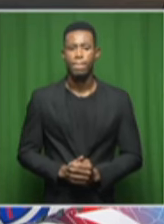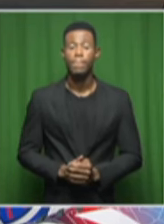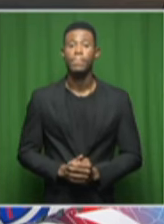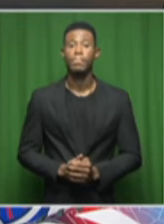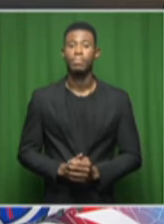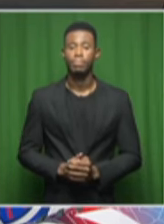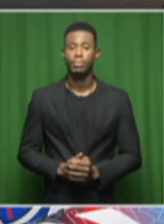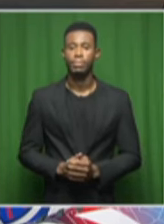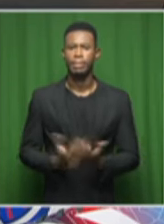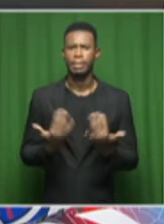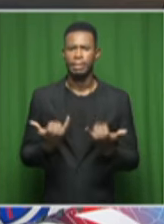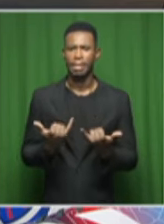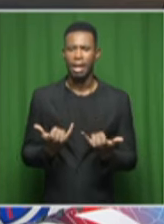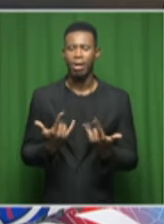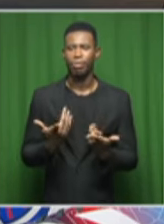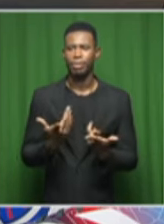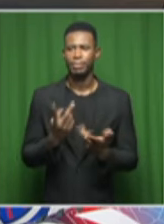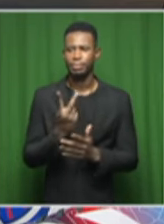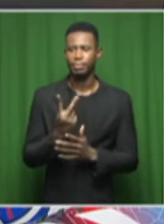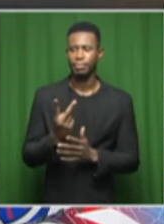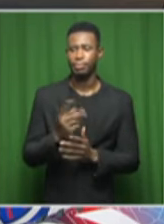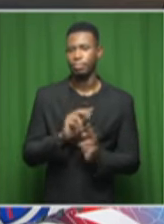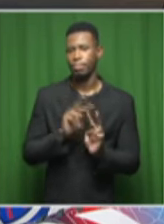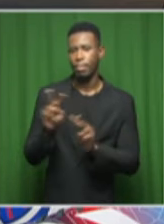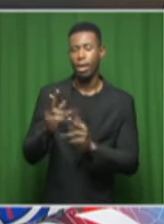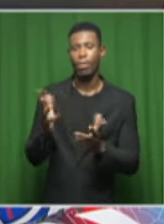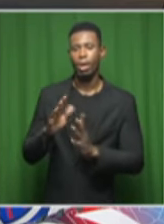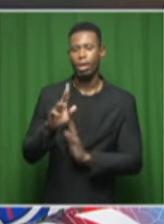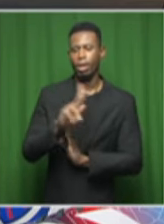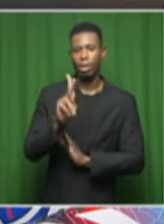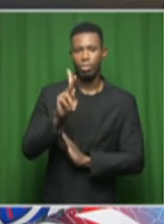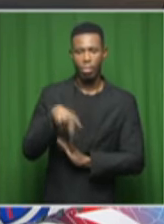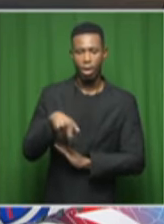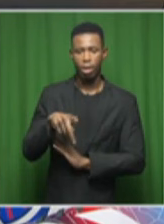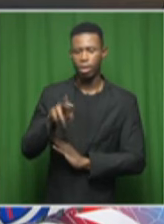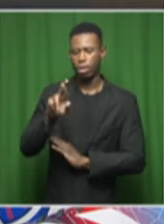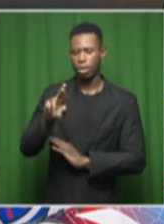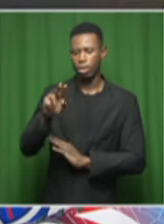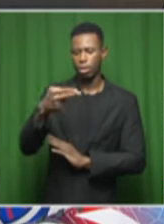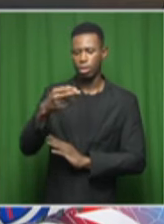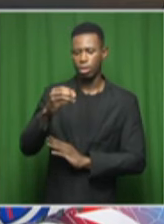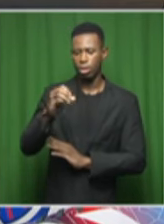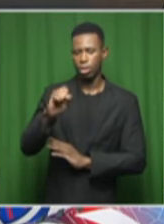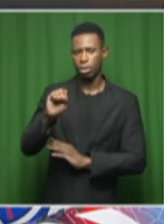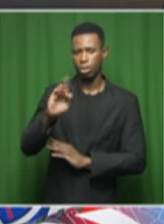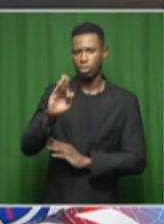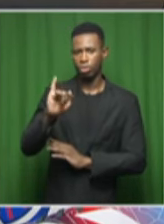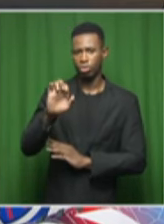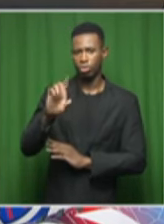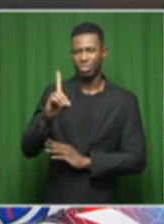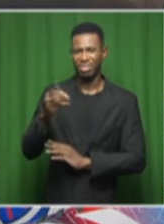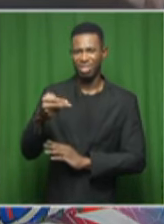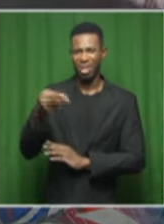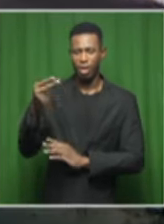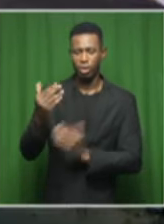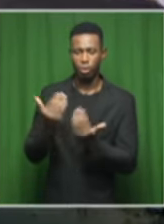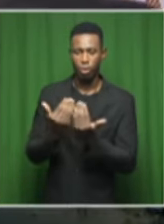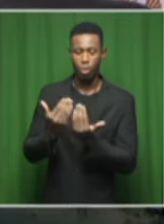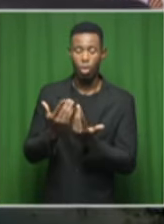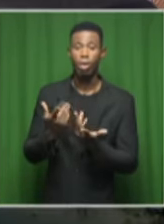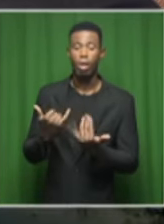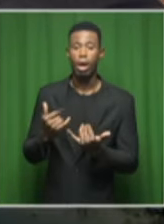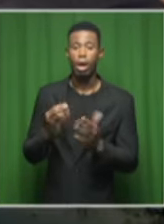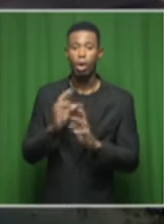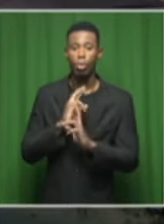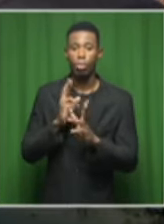And we're going to take you back to Kempton Park now, Rhodesfield High School, which is where our reporter Hasina Gori is. And this is as the class